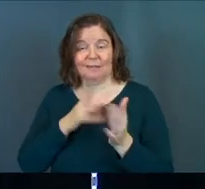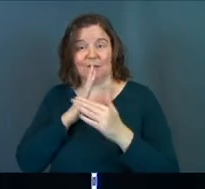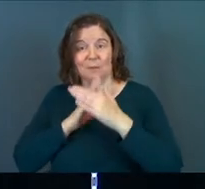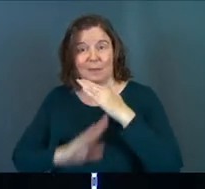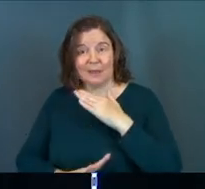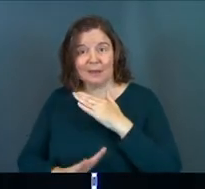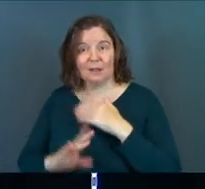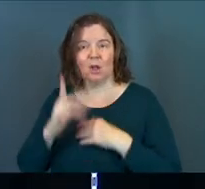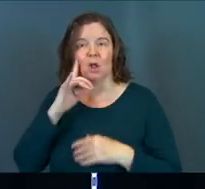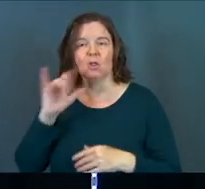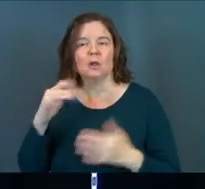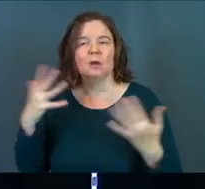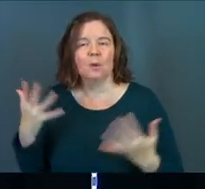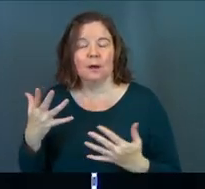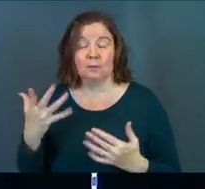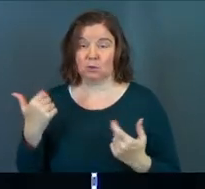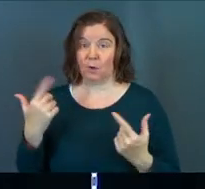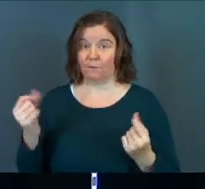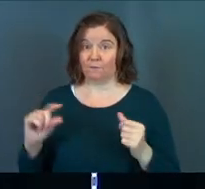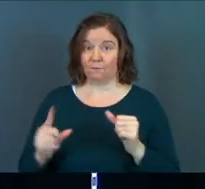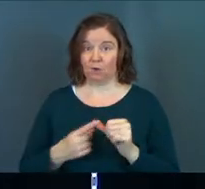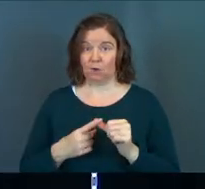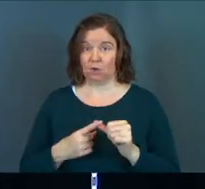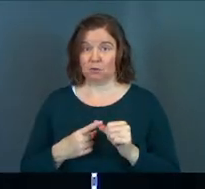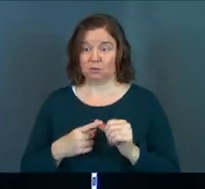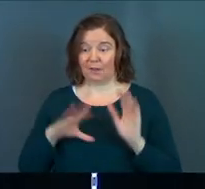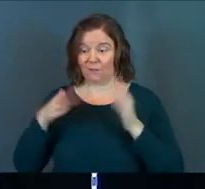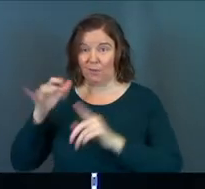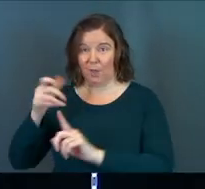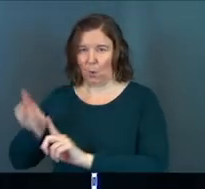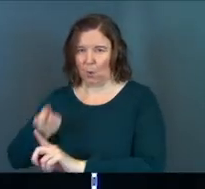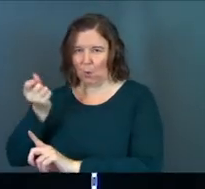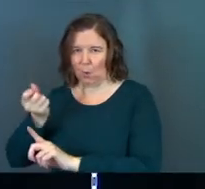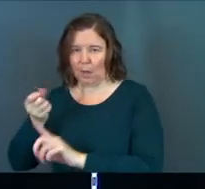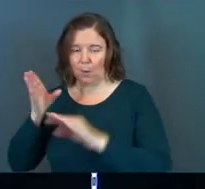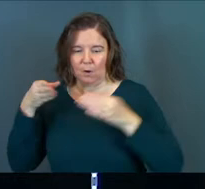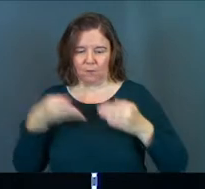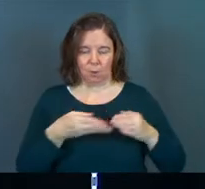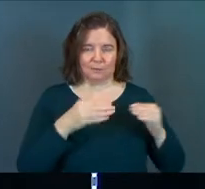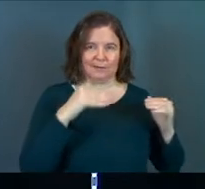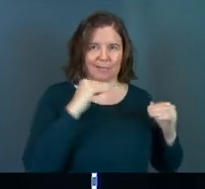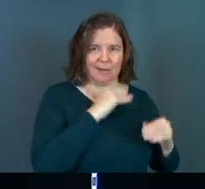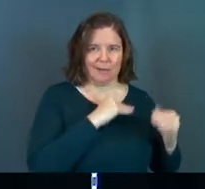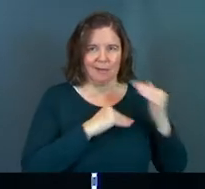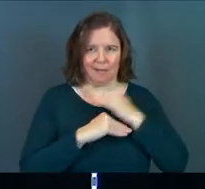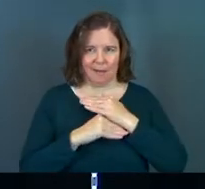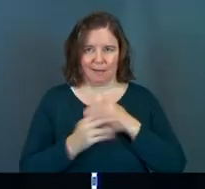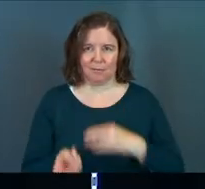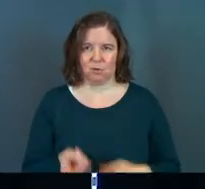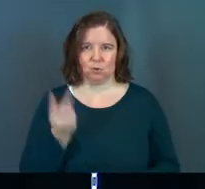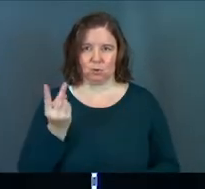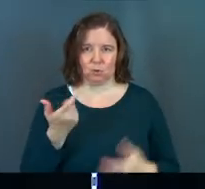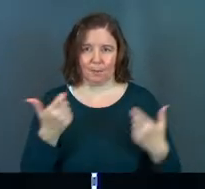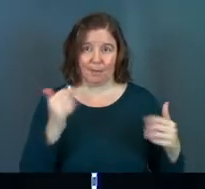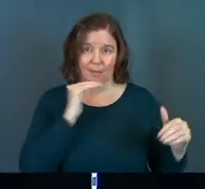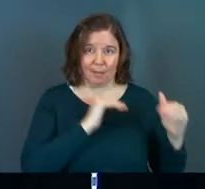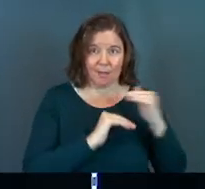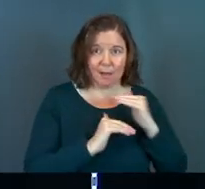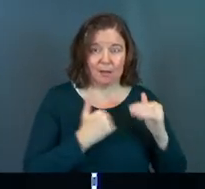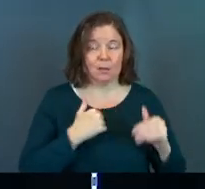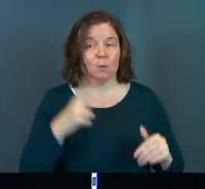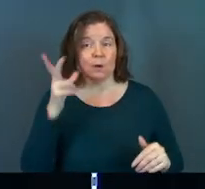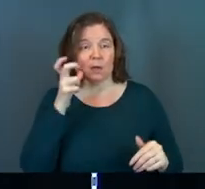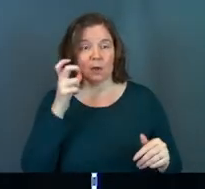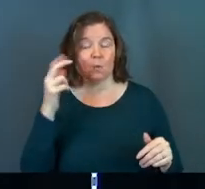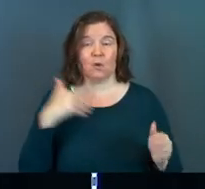is I want to combat some lies, okay? I think there's two big lies that we are told that we hear or